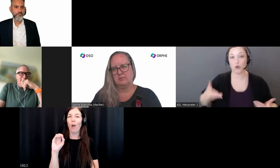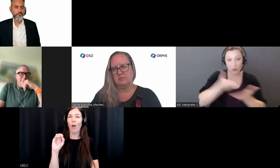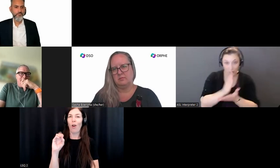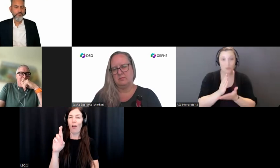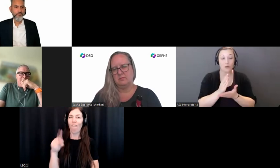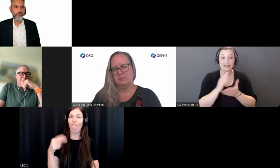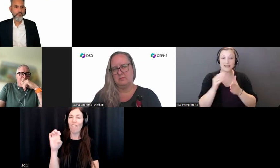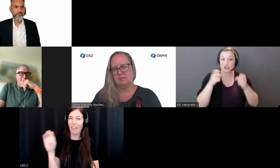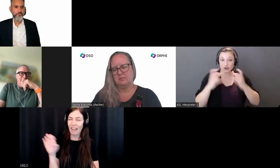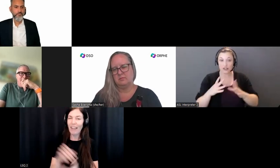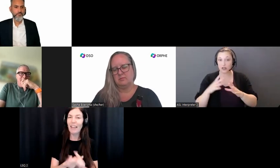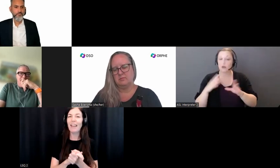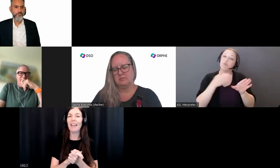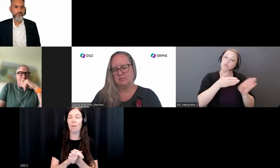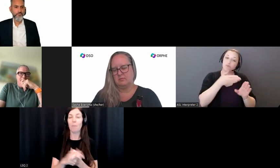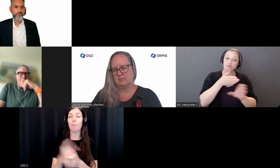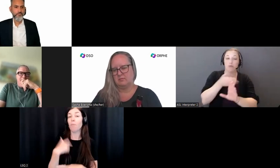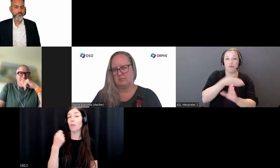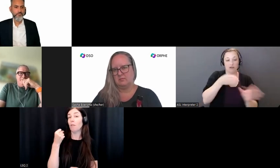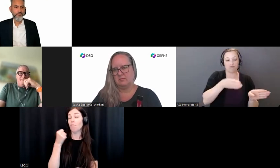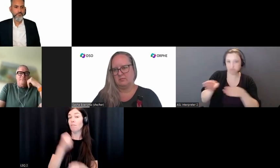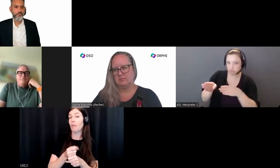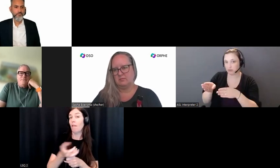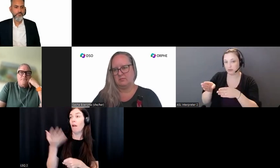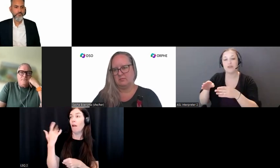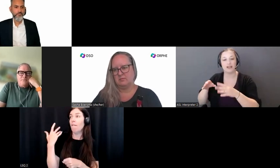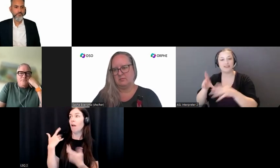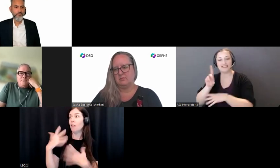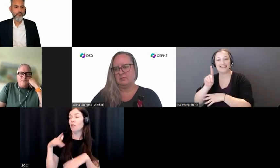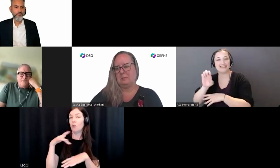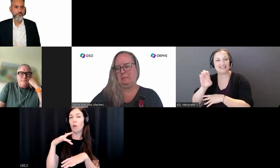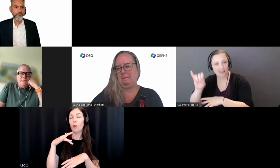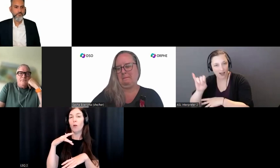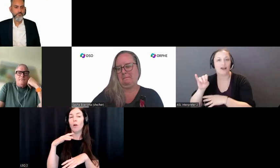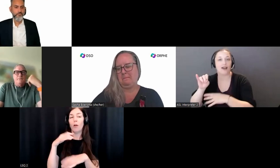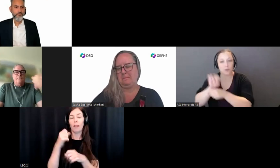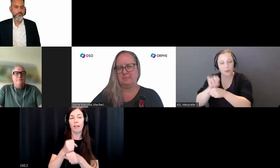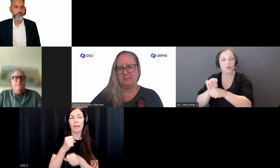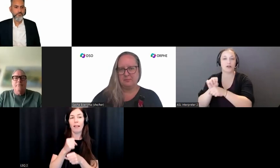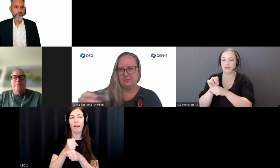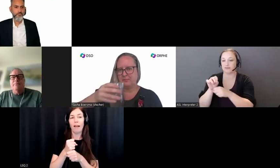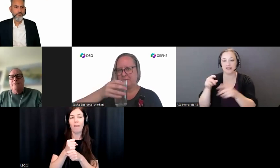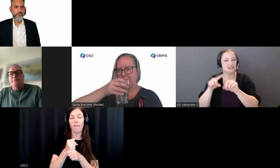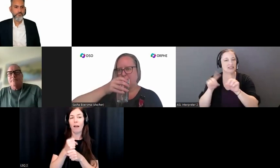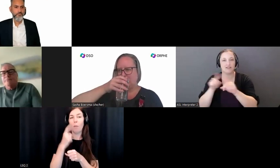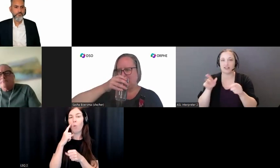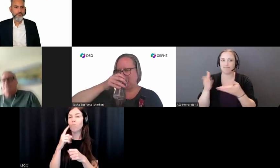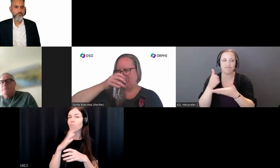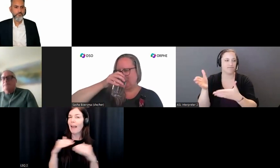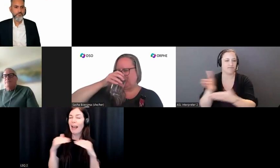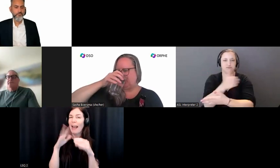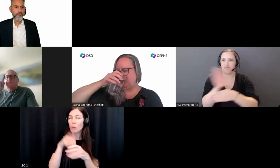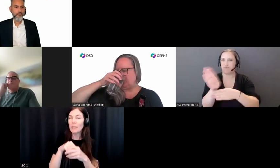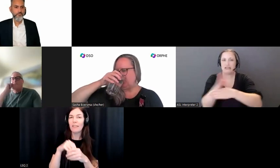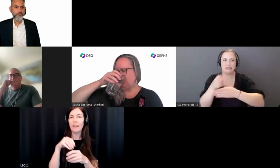diversity, equity, inclusion, belonging, and accessibility work across a range of sectors, including the justice sector, judicial